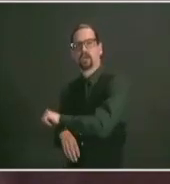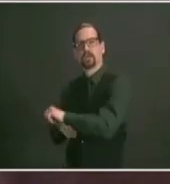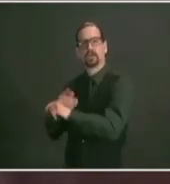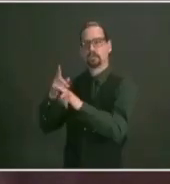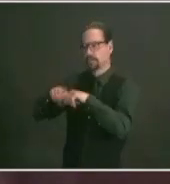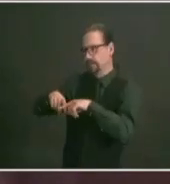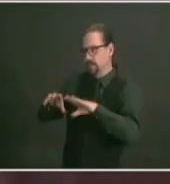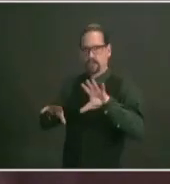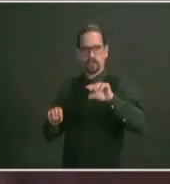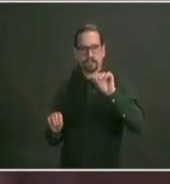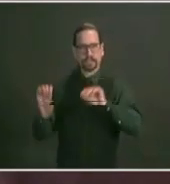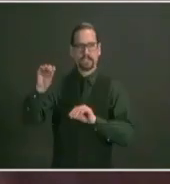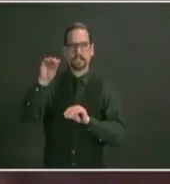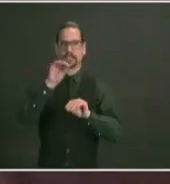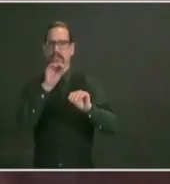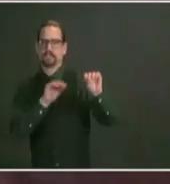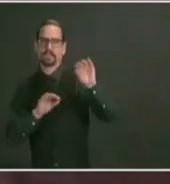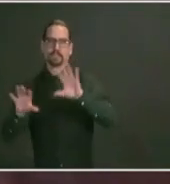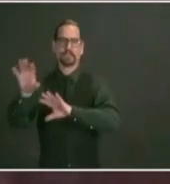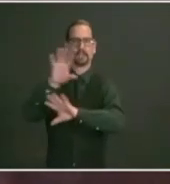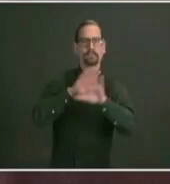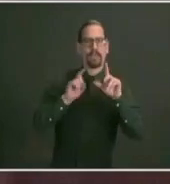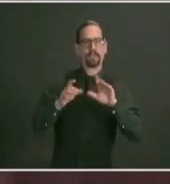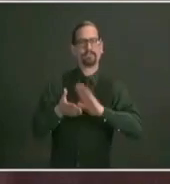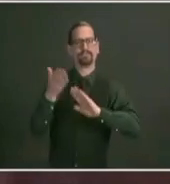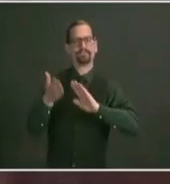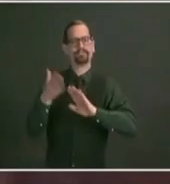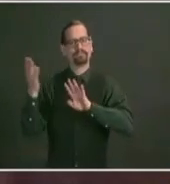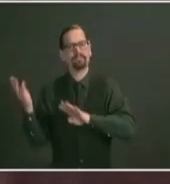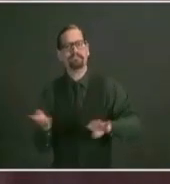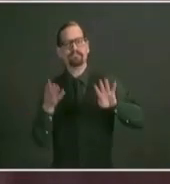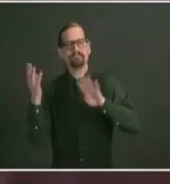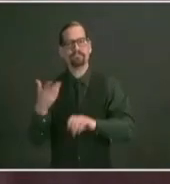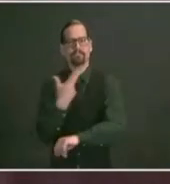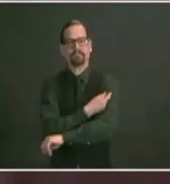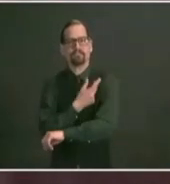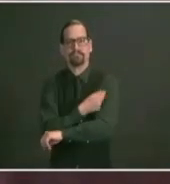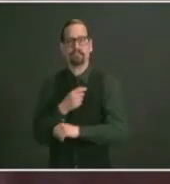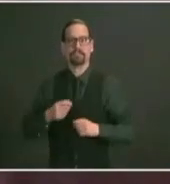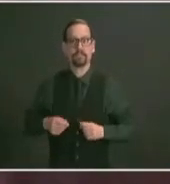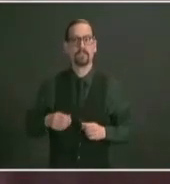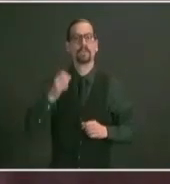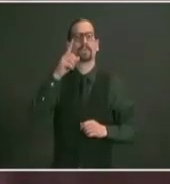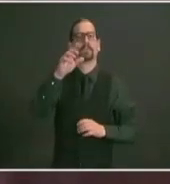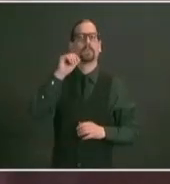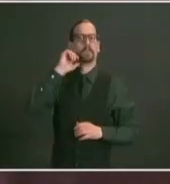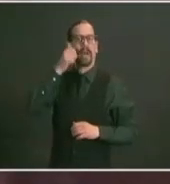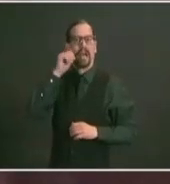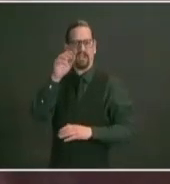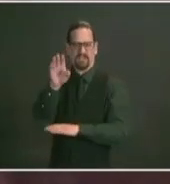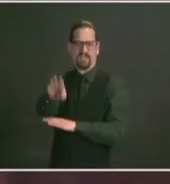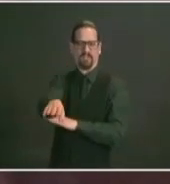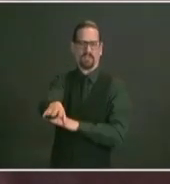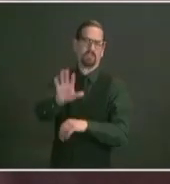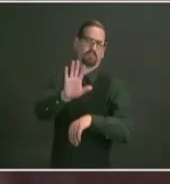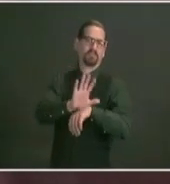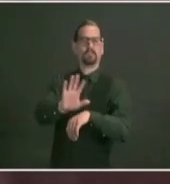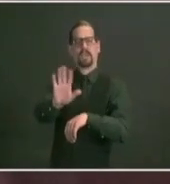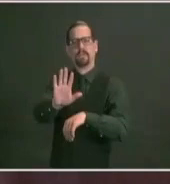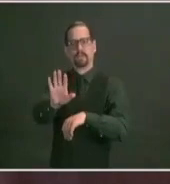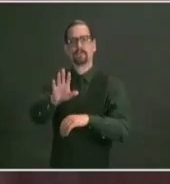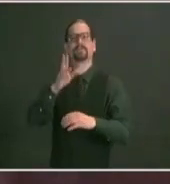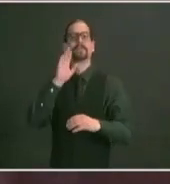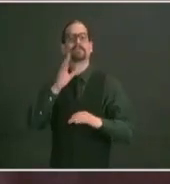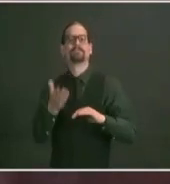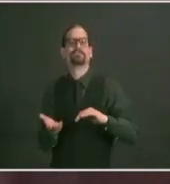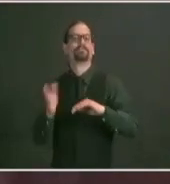new first dose appointments i want to take a moment now to give people a sense of how much vaccine is coming into rhode island